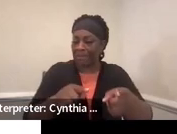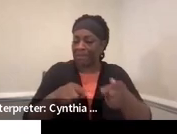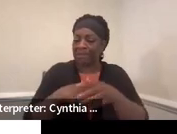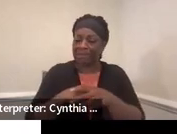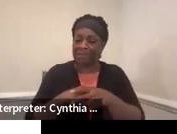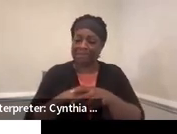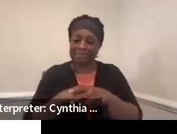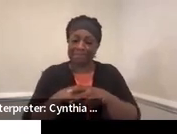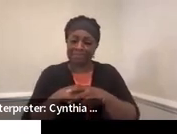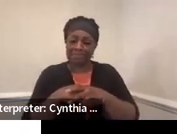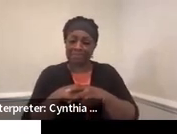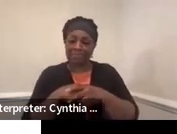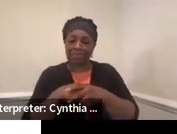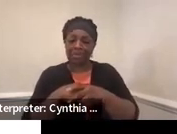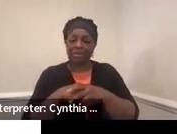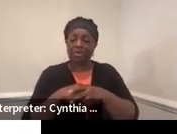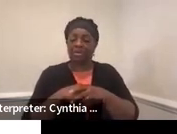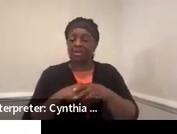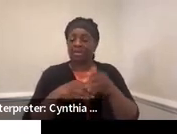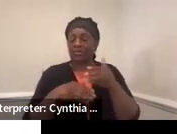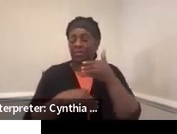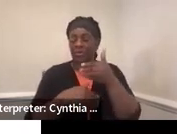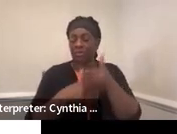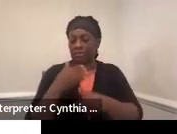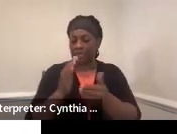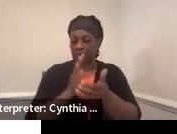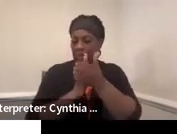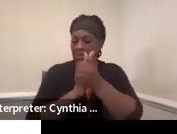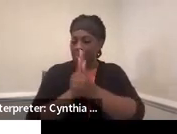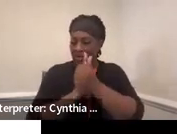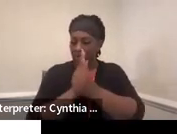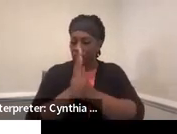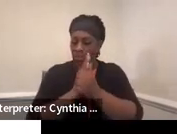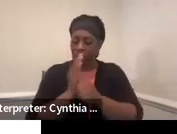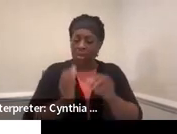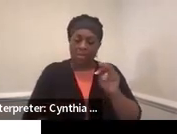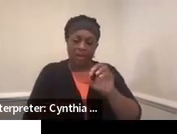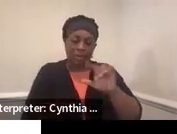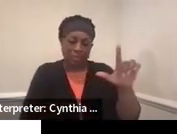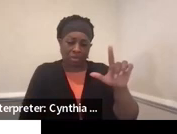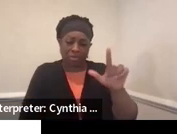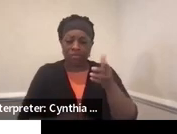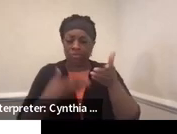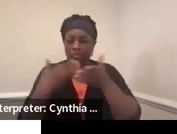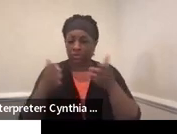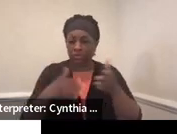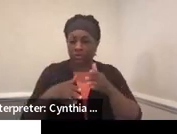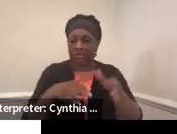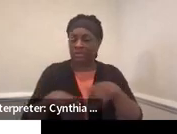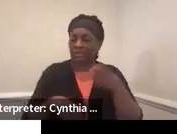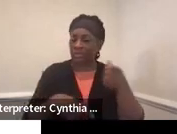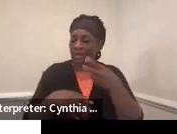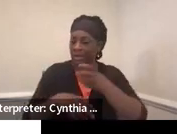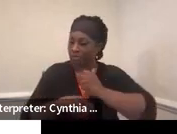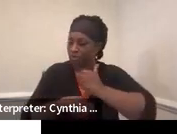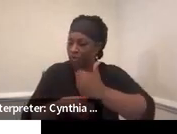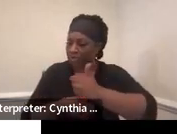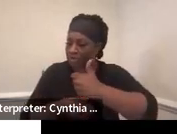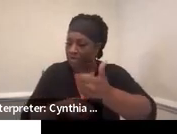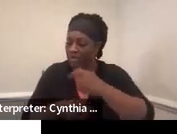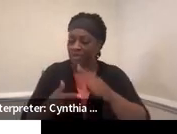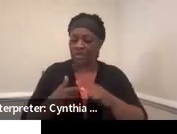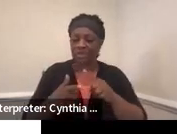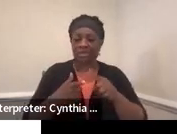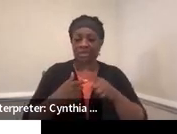This is from the procedural manual, and it just talks about, you know, services. Do they need transportation services? Are they